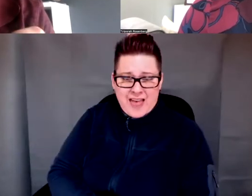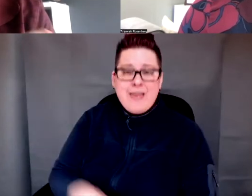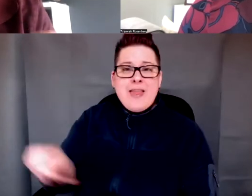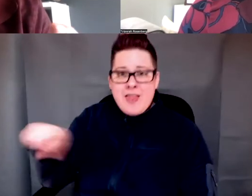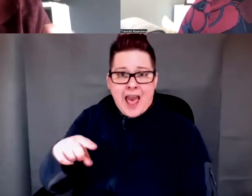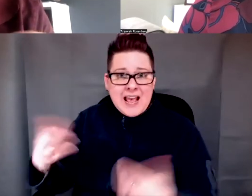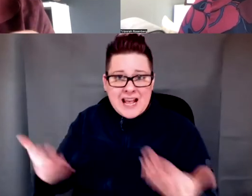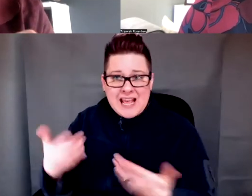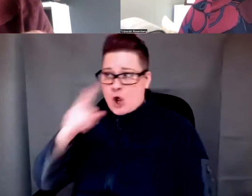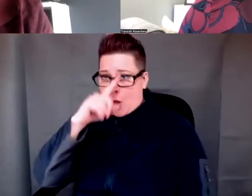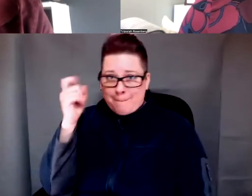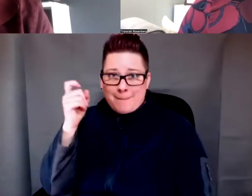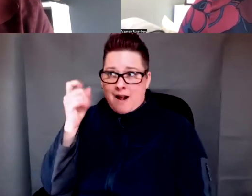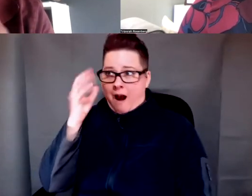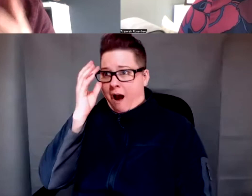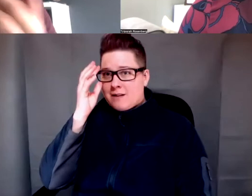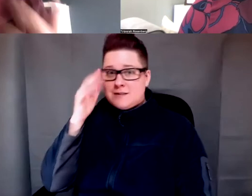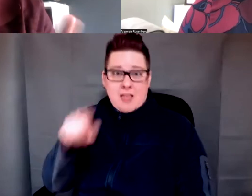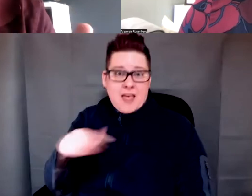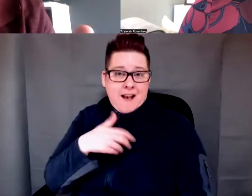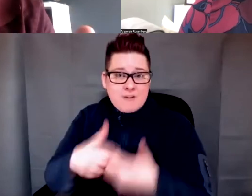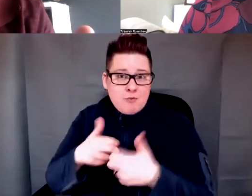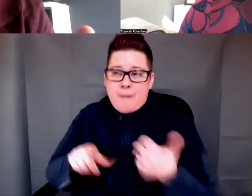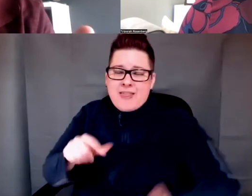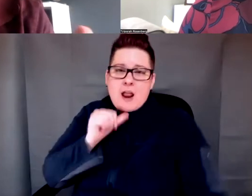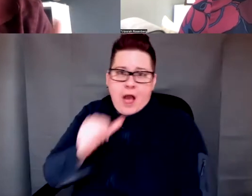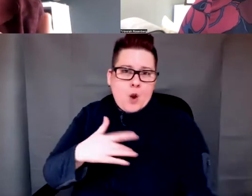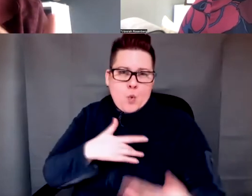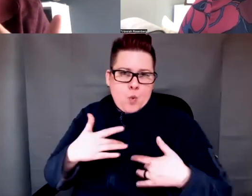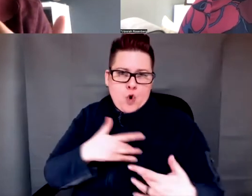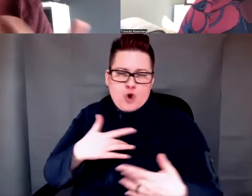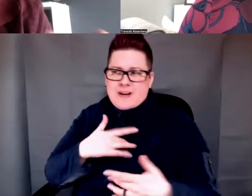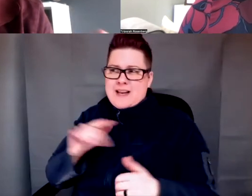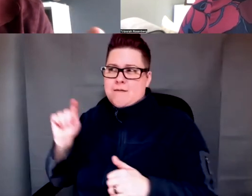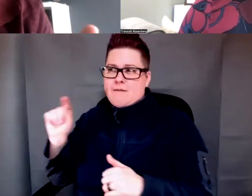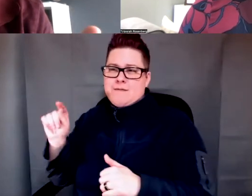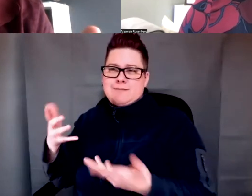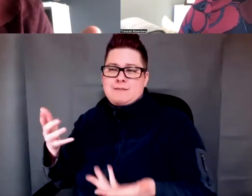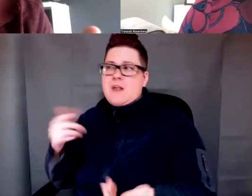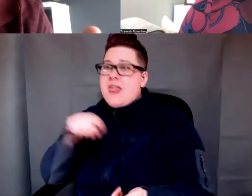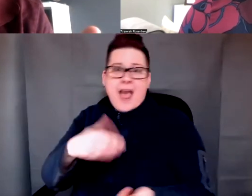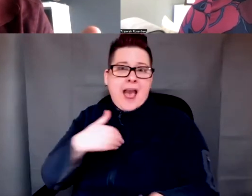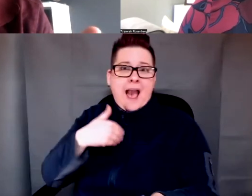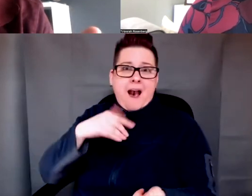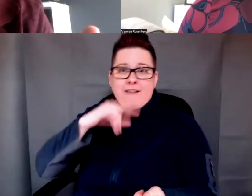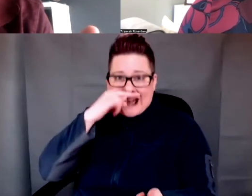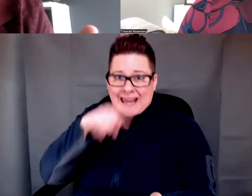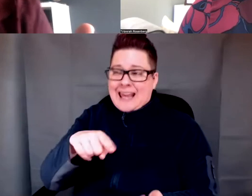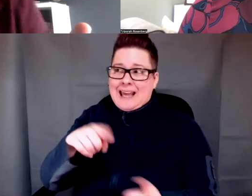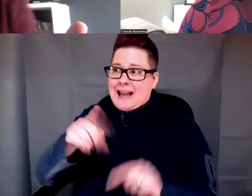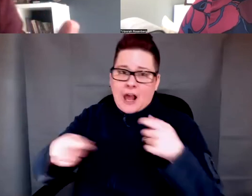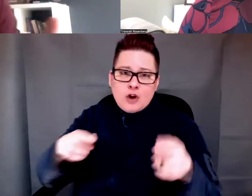because they are in angst. They are worried about a challenge they have, an adolescent that seems to be out of control.